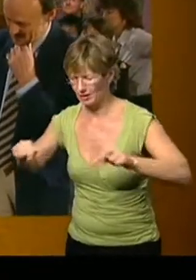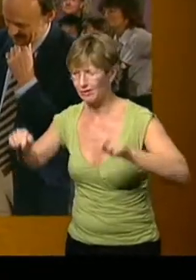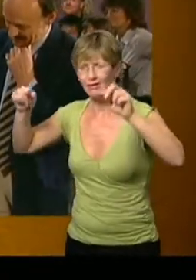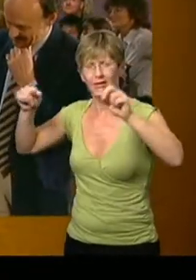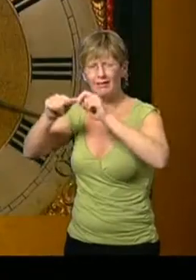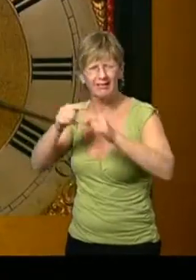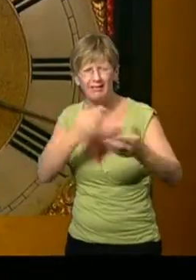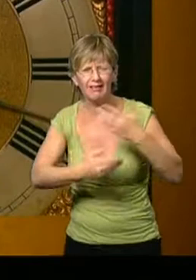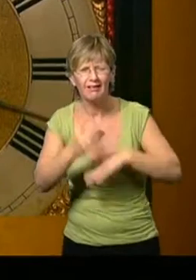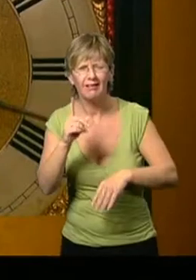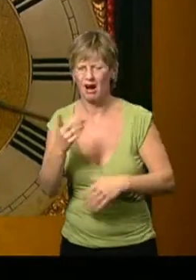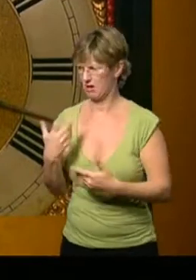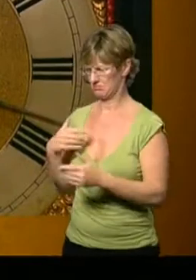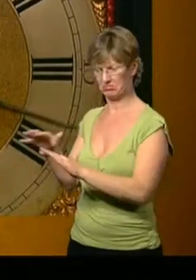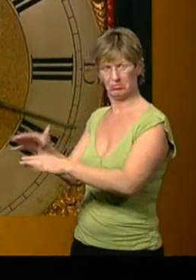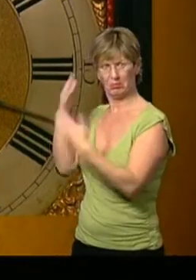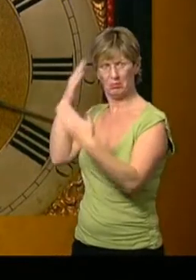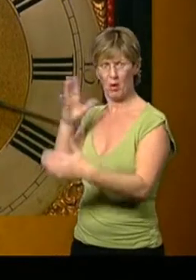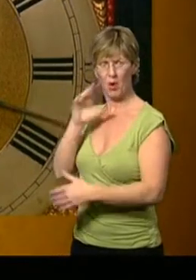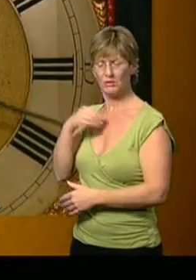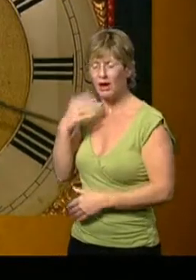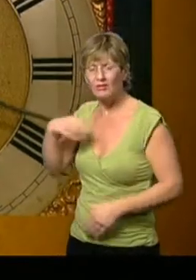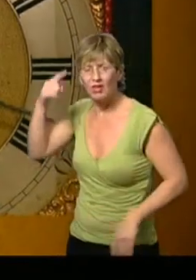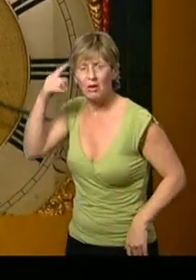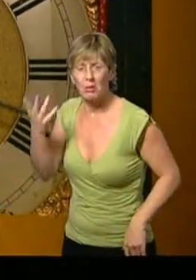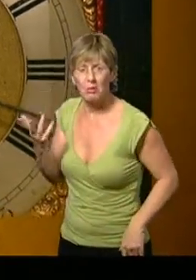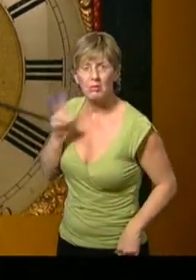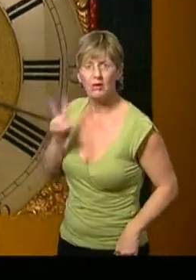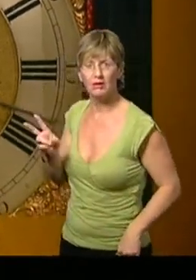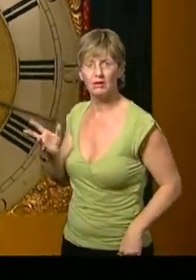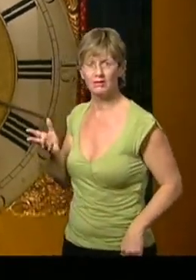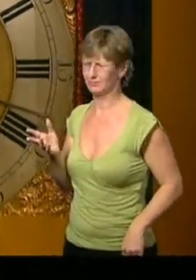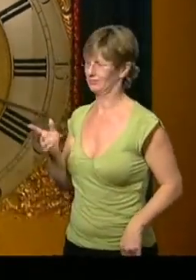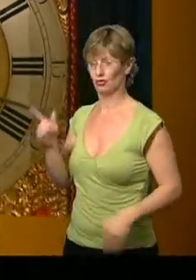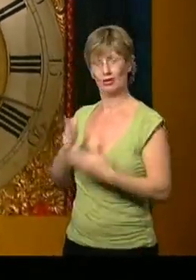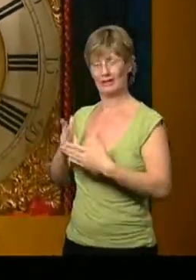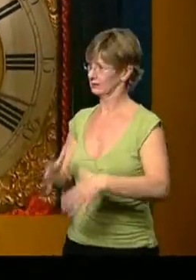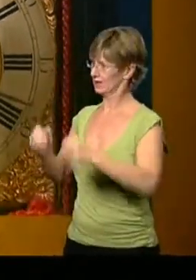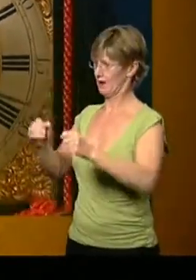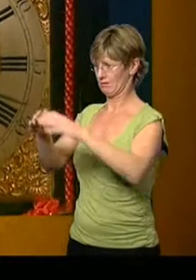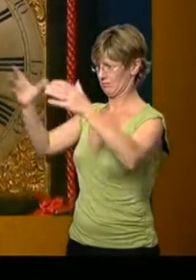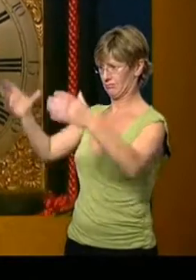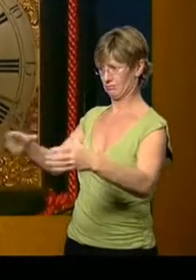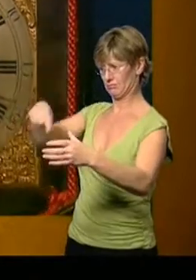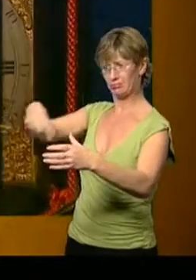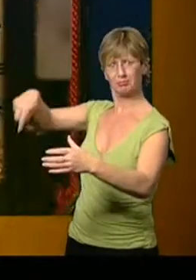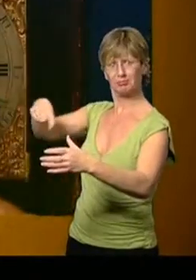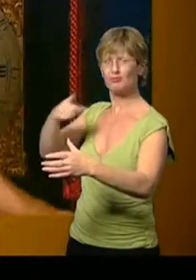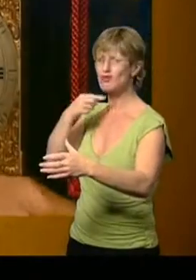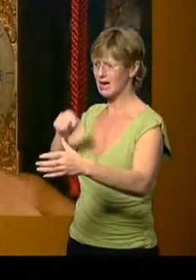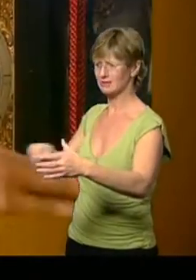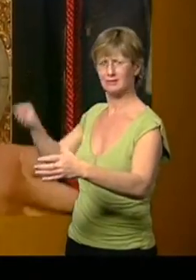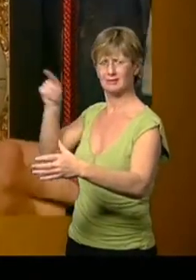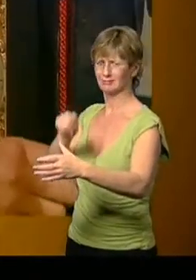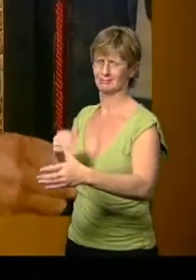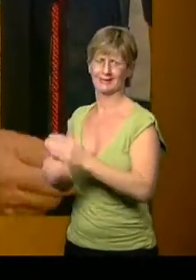always been on there. I didn't really think twice about it. Well, believe me, it didn't start life like that, and I just want to show you how